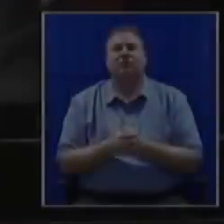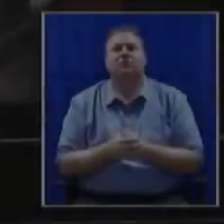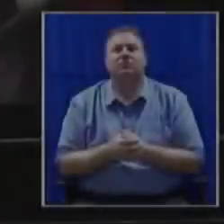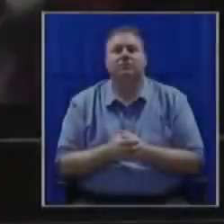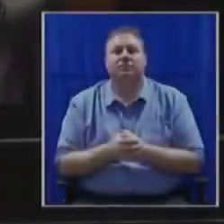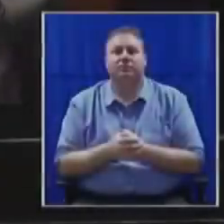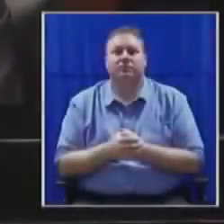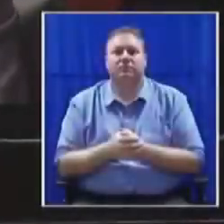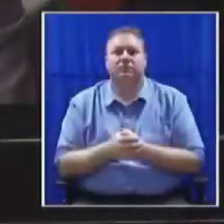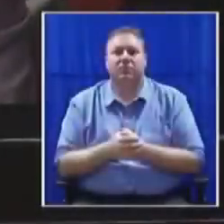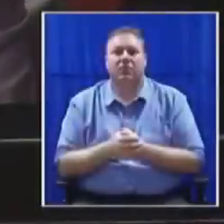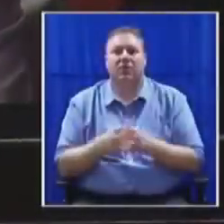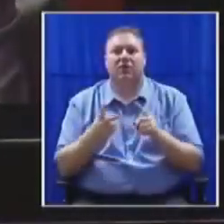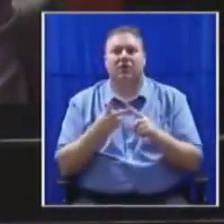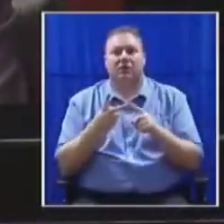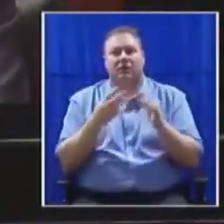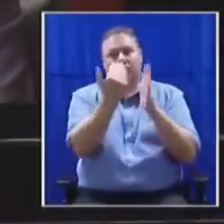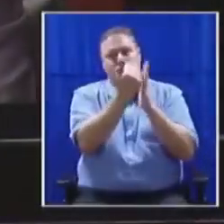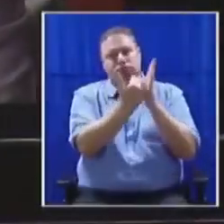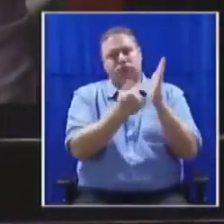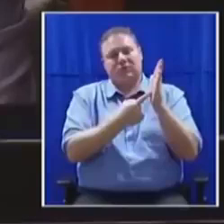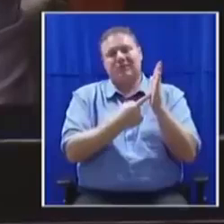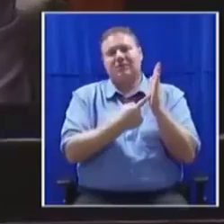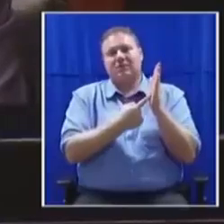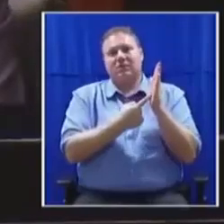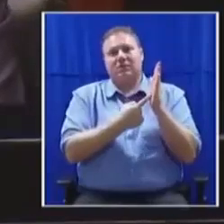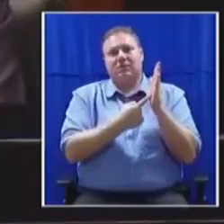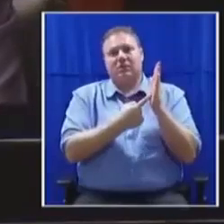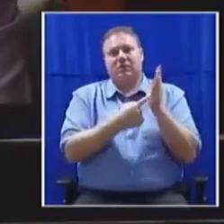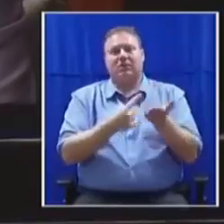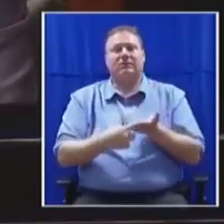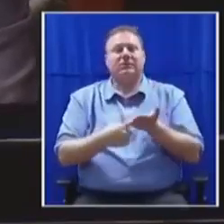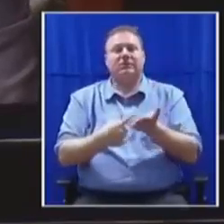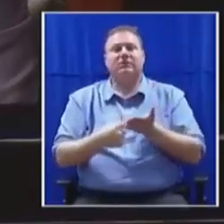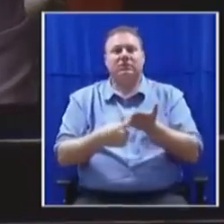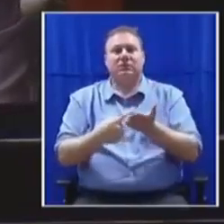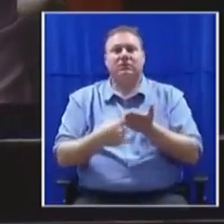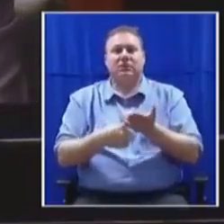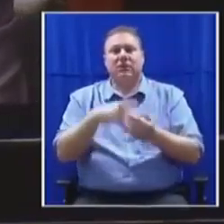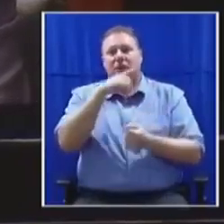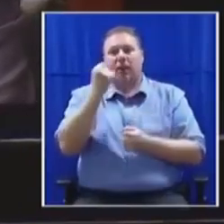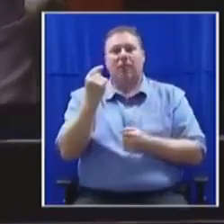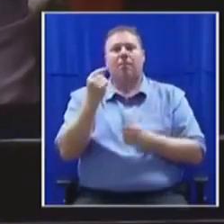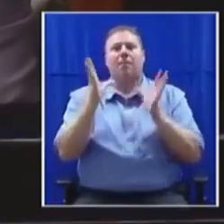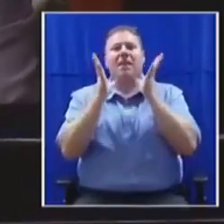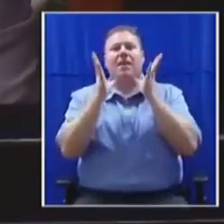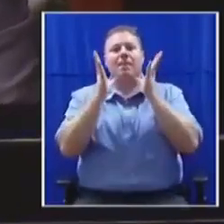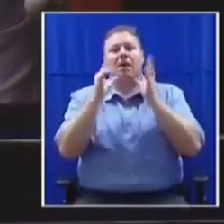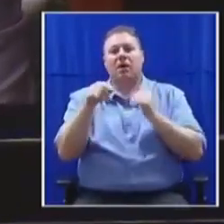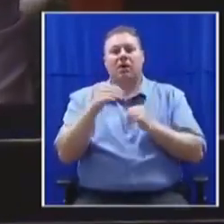And the next item on the order paper is a subject for discussion in the name of the Honorable Malema